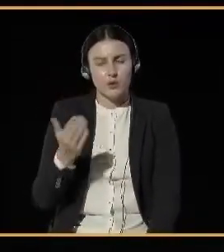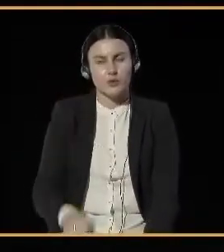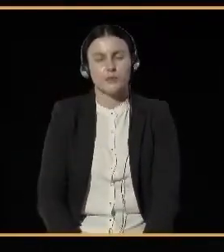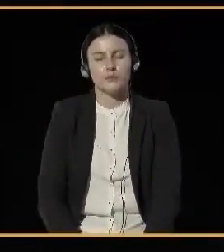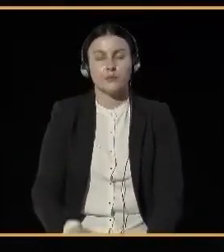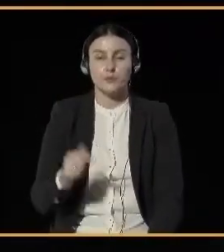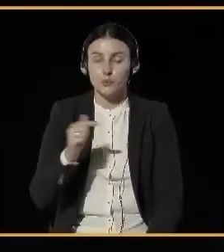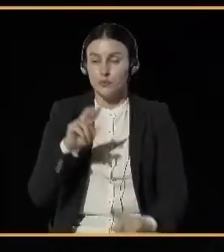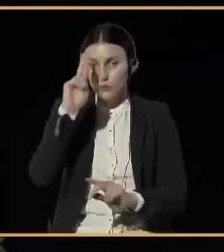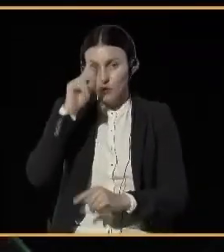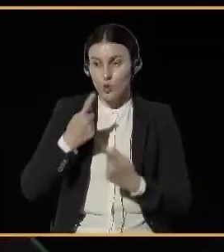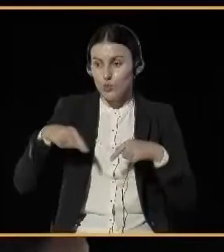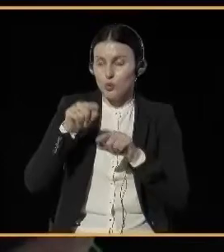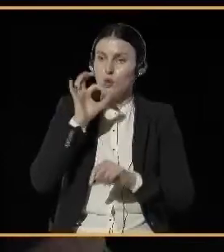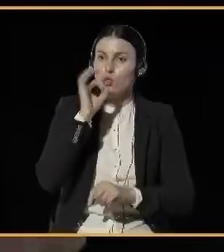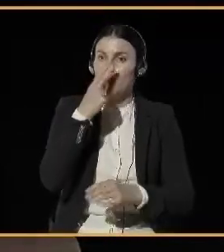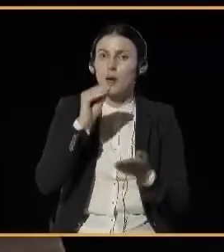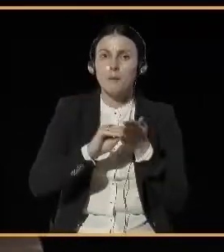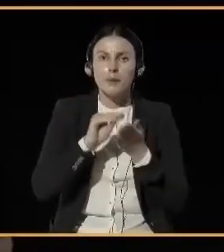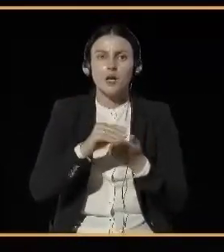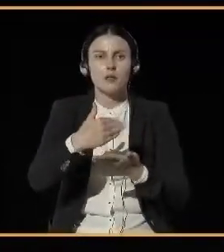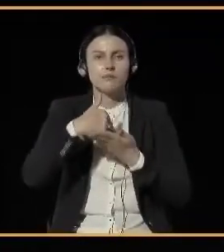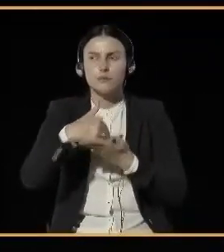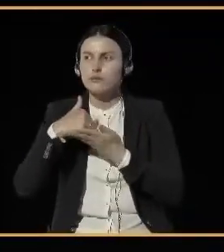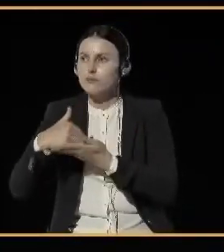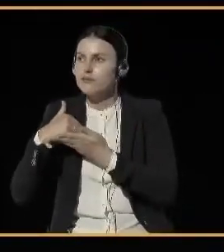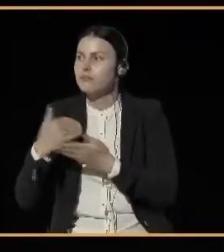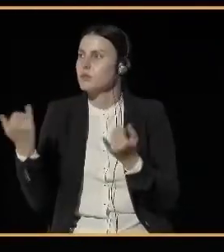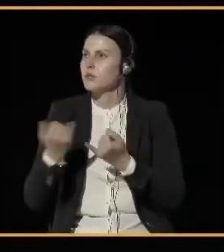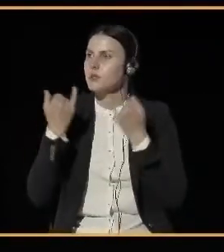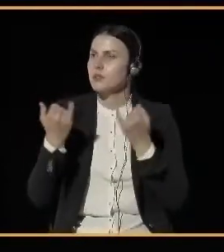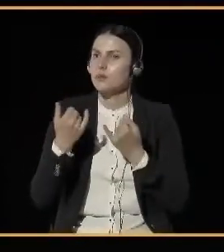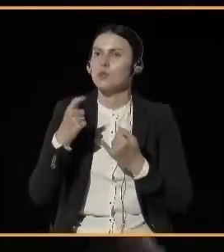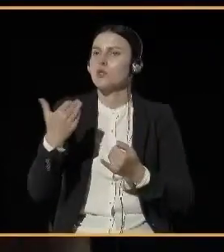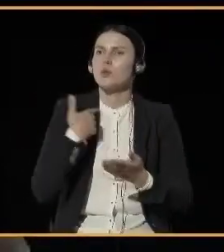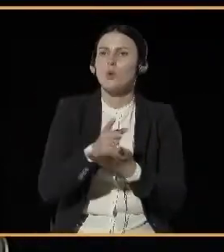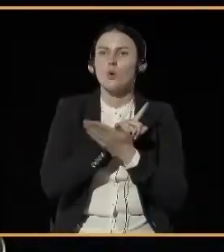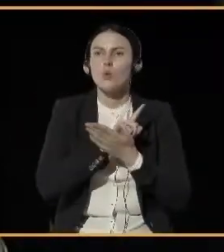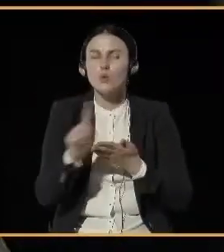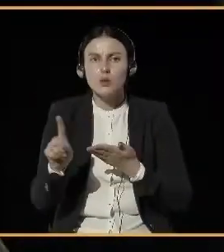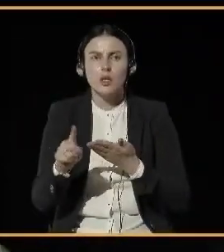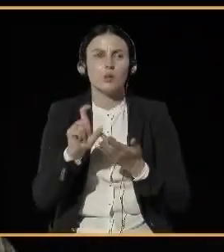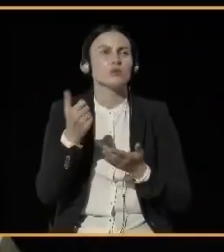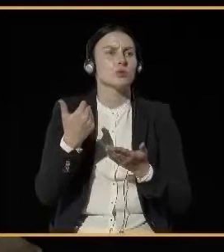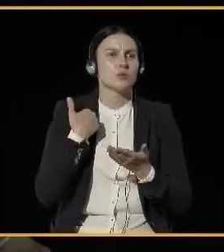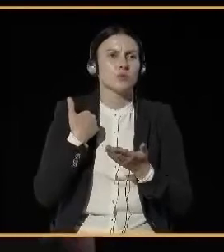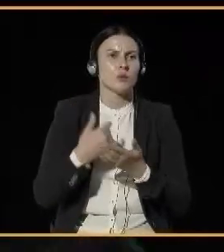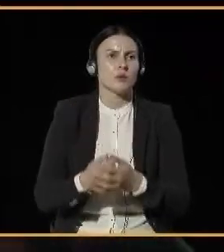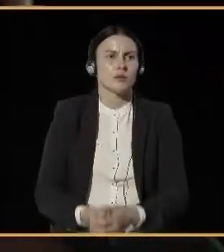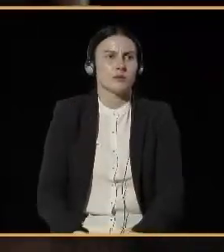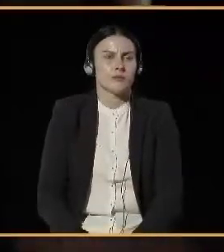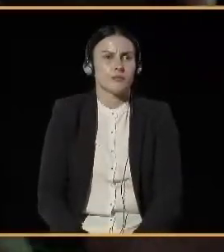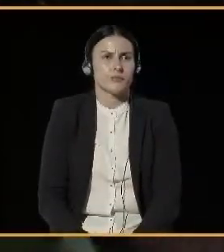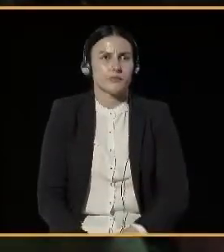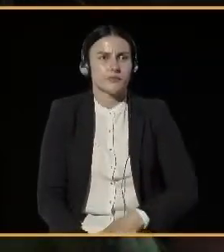suggestions, something that worked, other things that did not work out? We are actually trying some little ideas. For